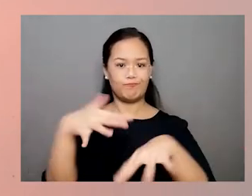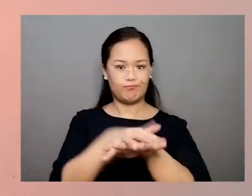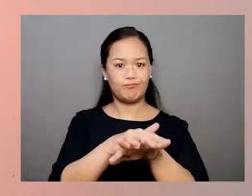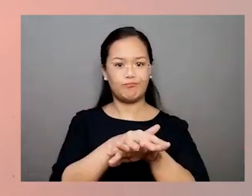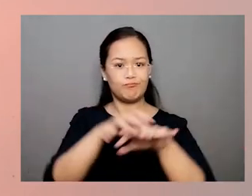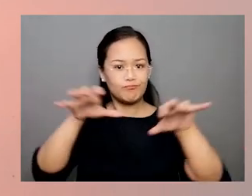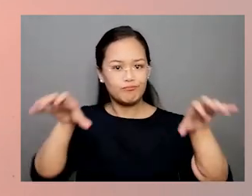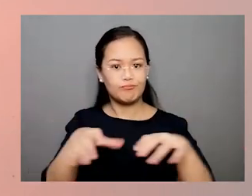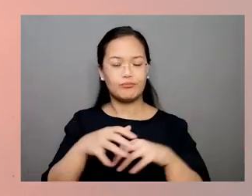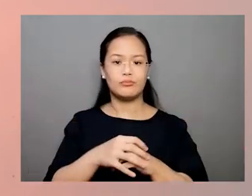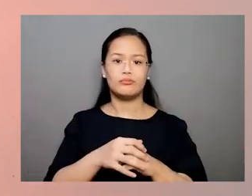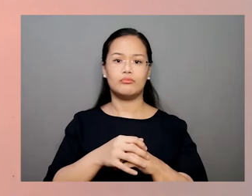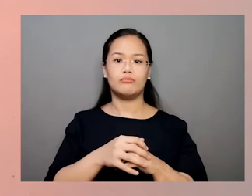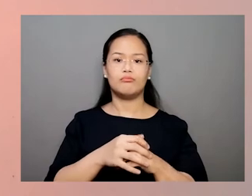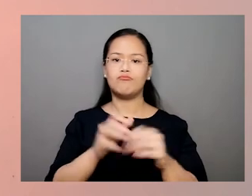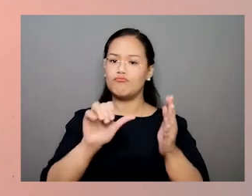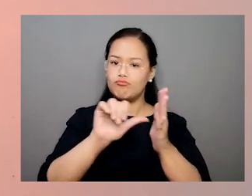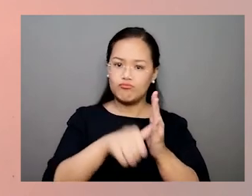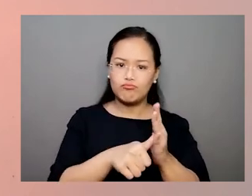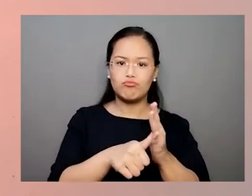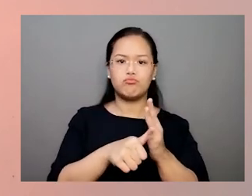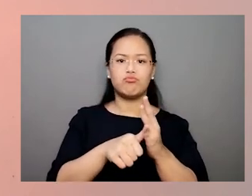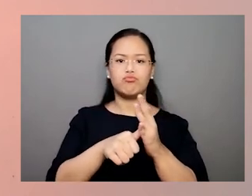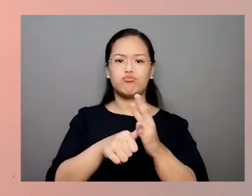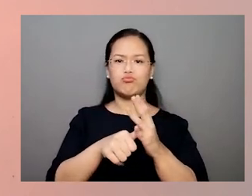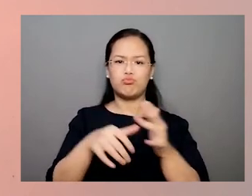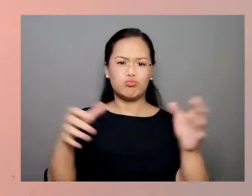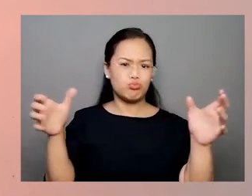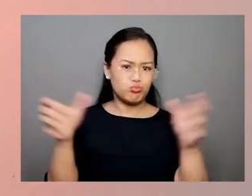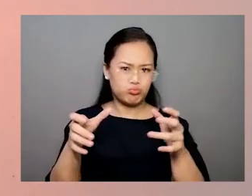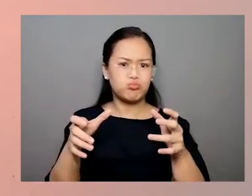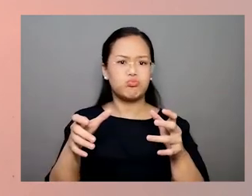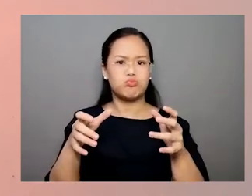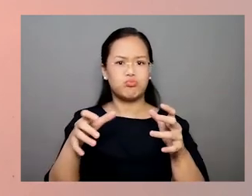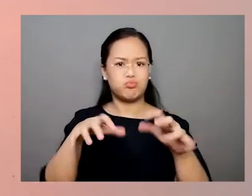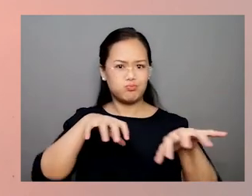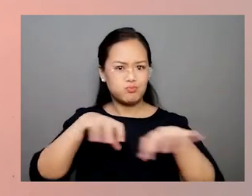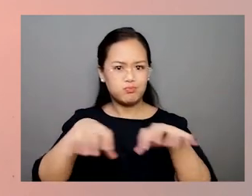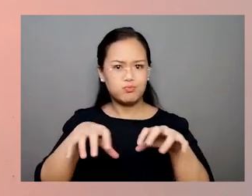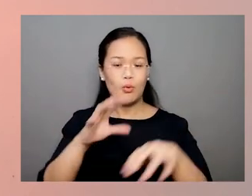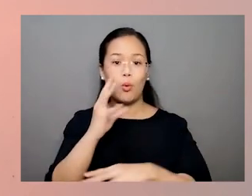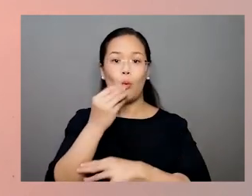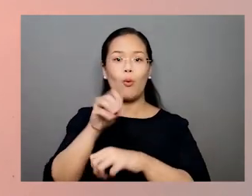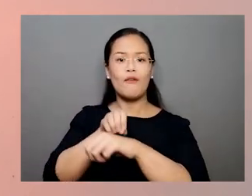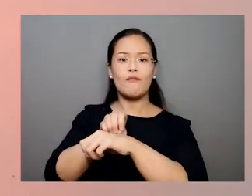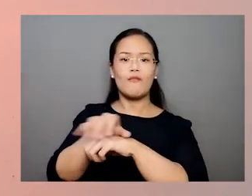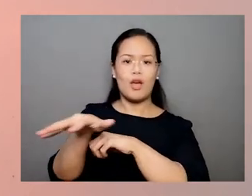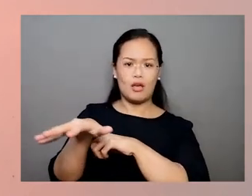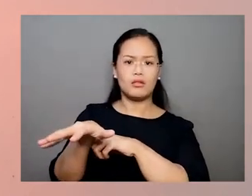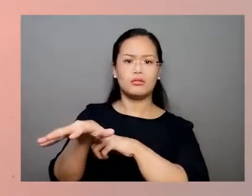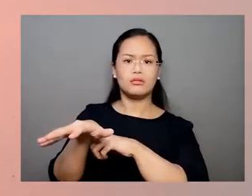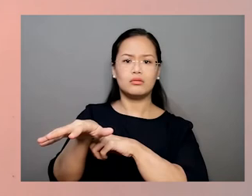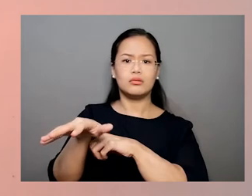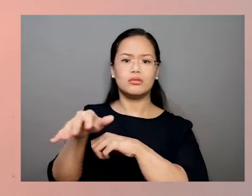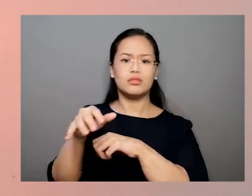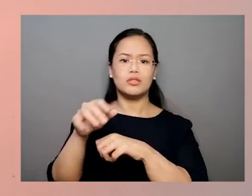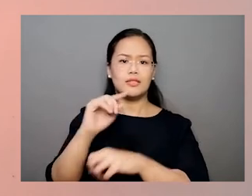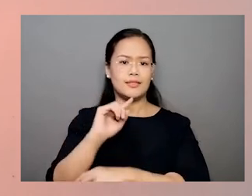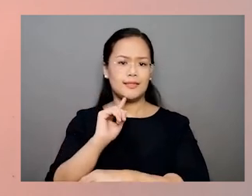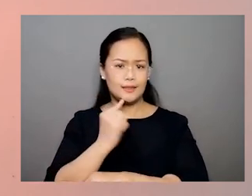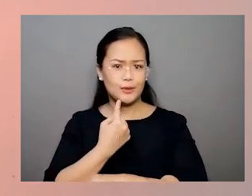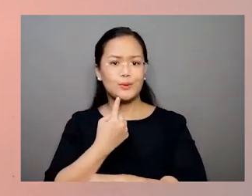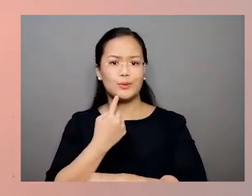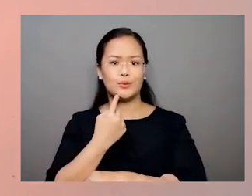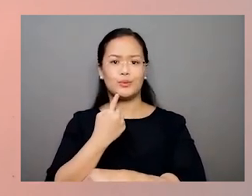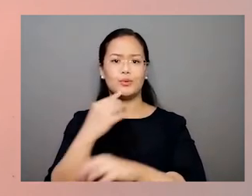Legal empowerment catalyzes collective action, transforming those who are affected by serious